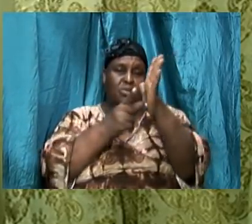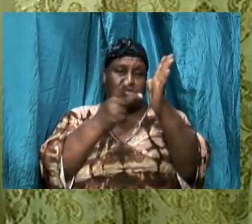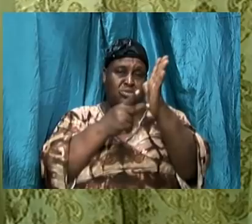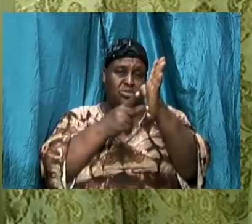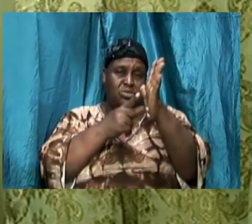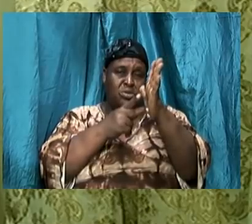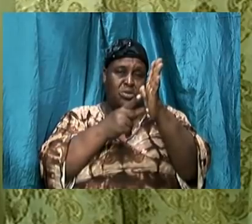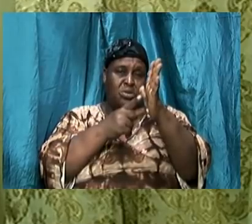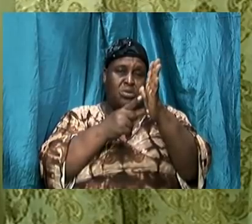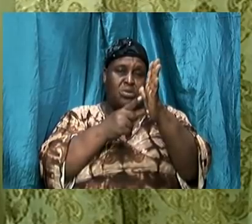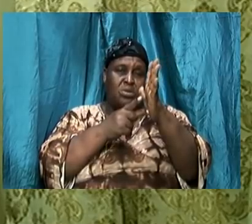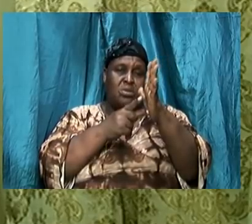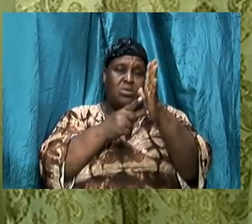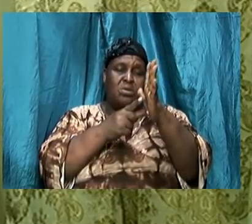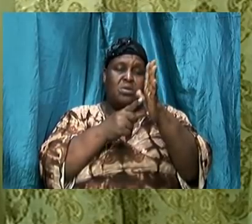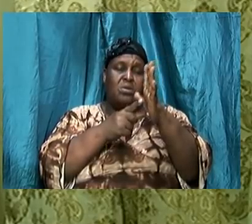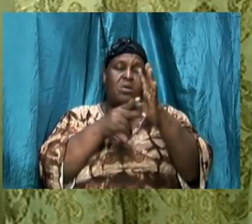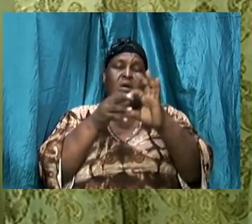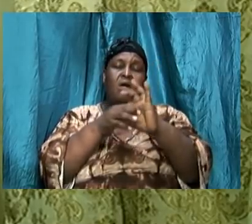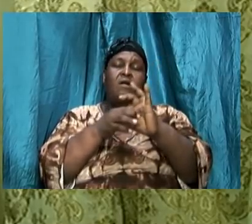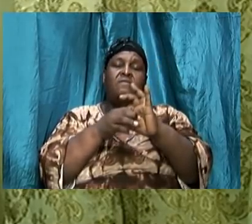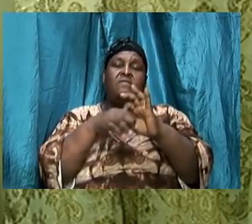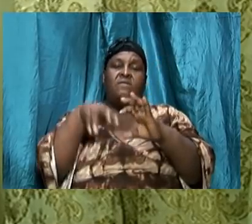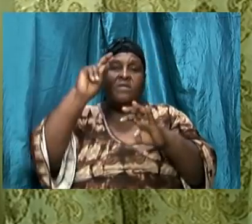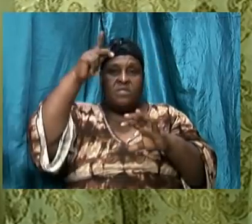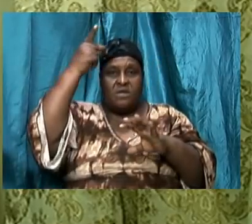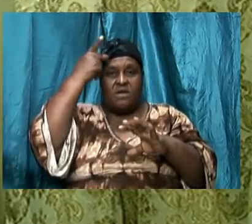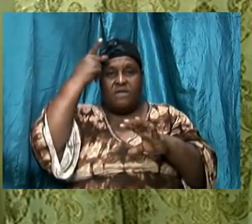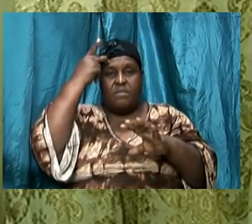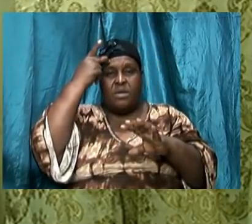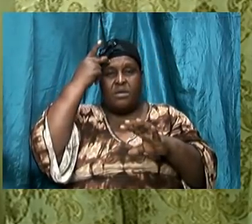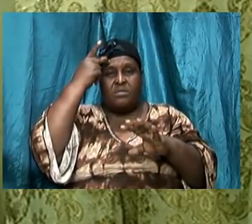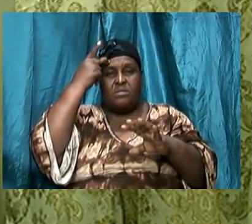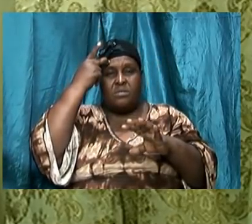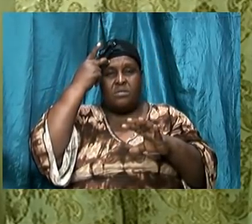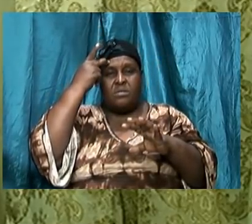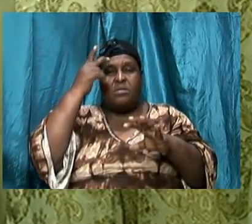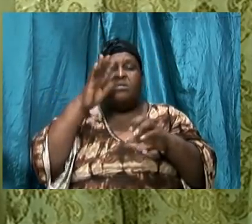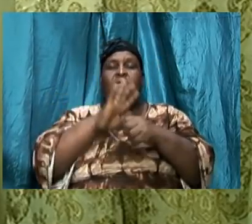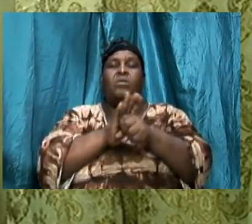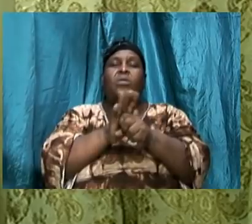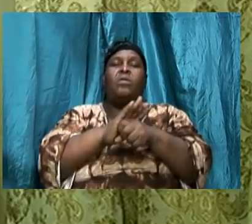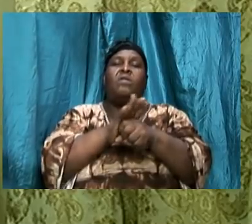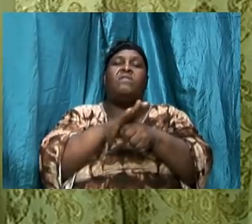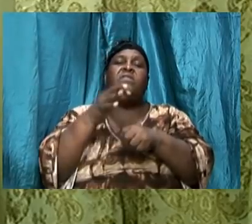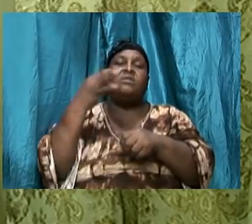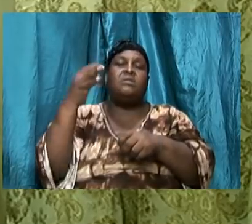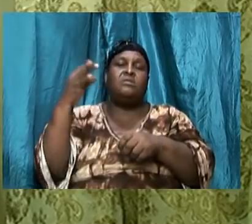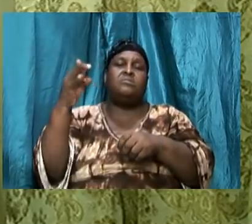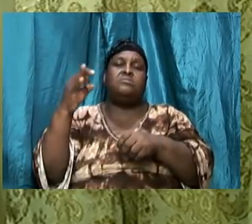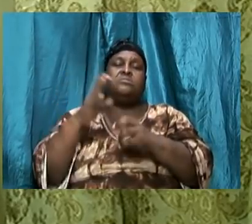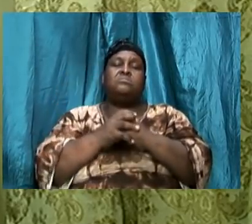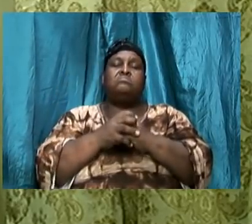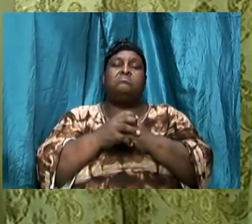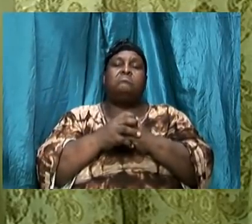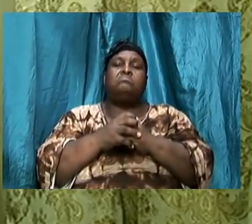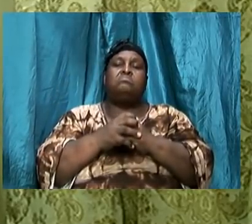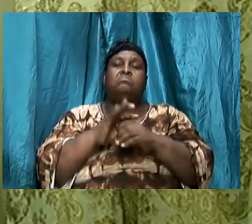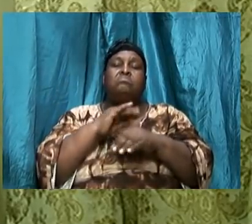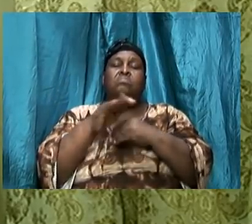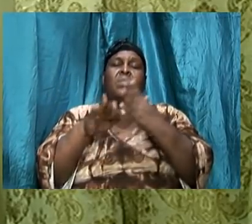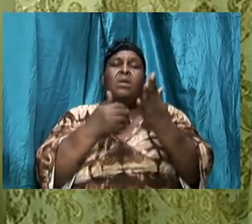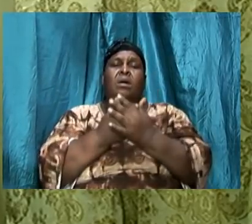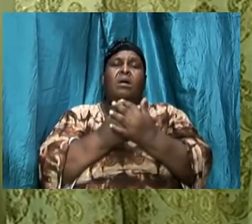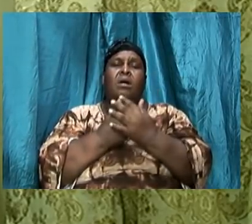by the government due to the COVID 19 situation so bear that in mind and all